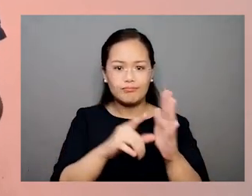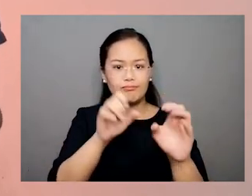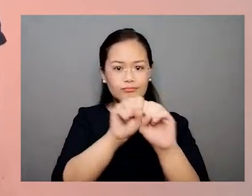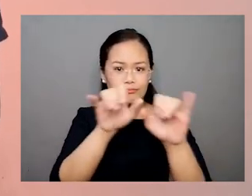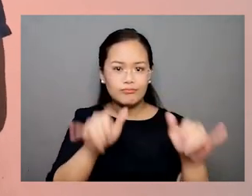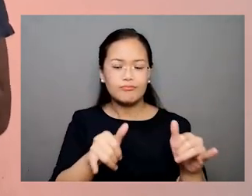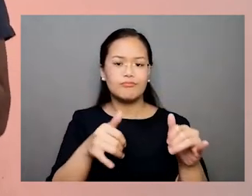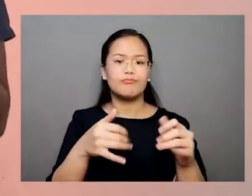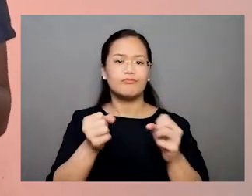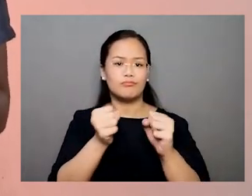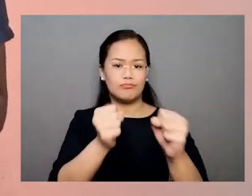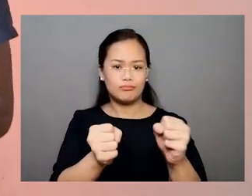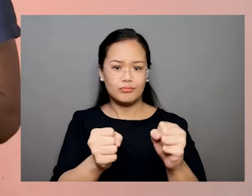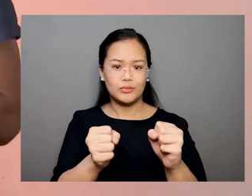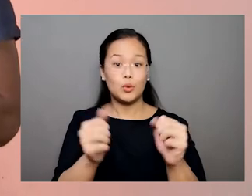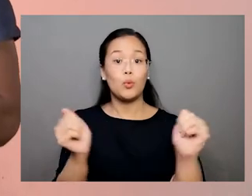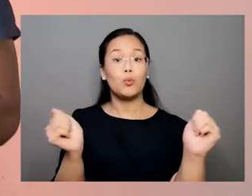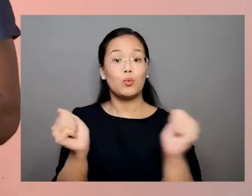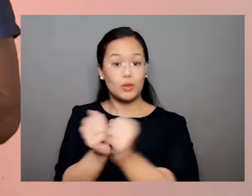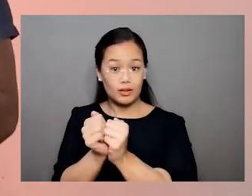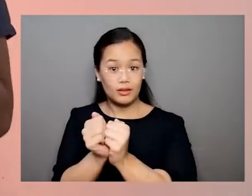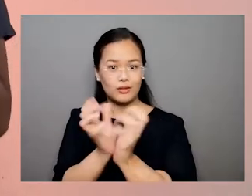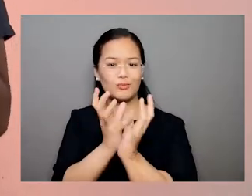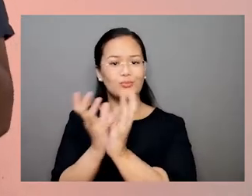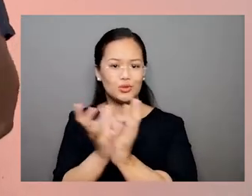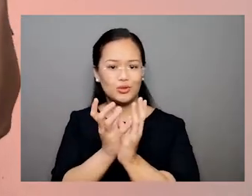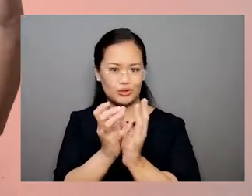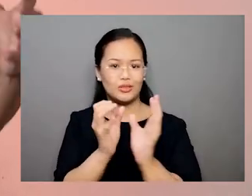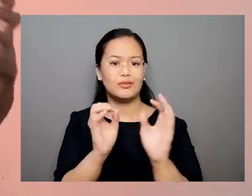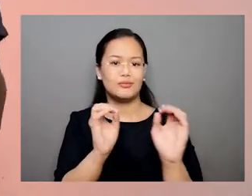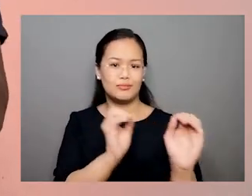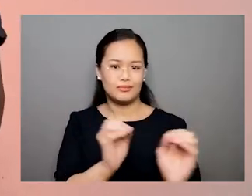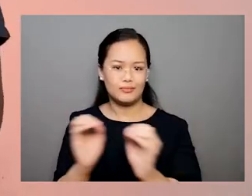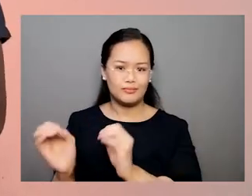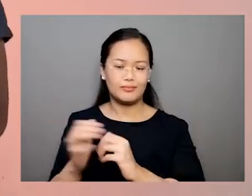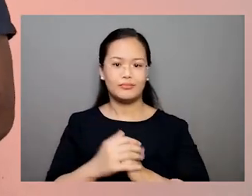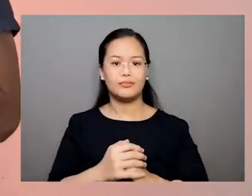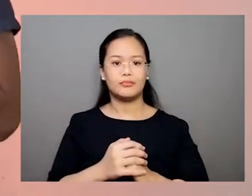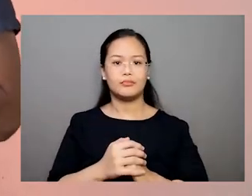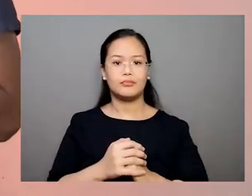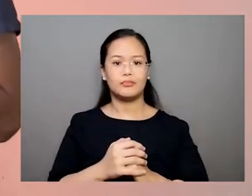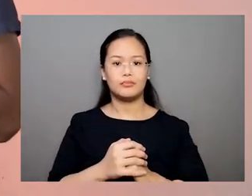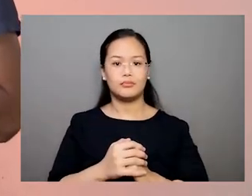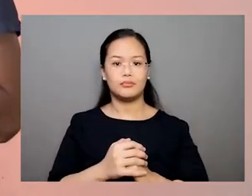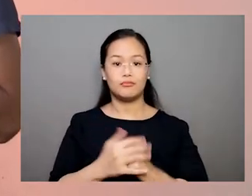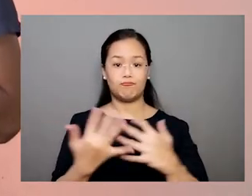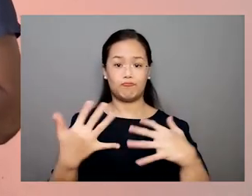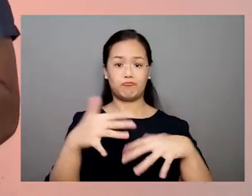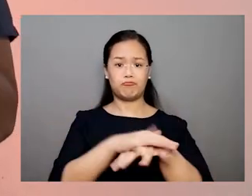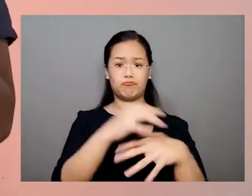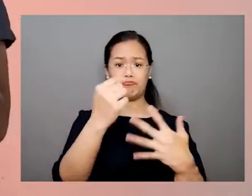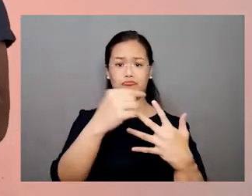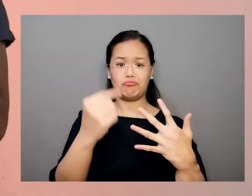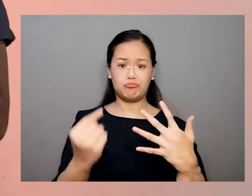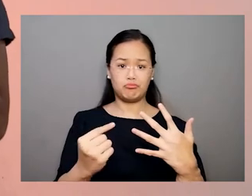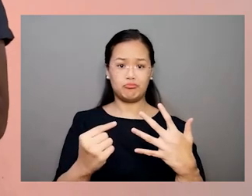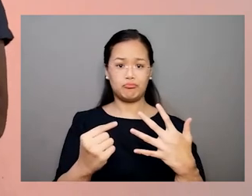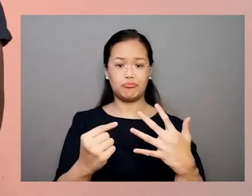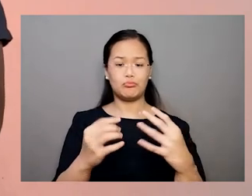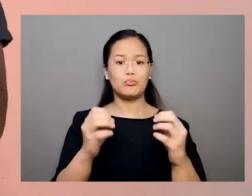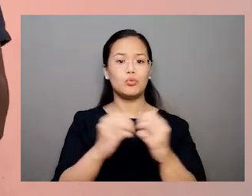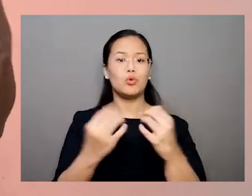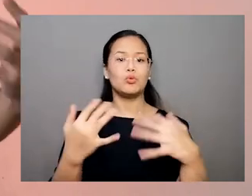legal reform, and other legal strategies with community organizing. This combination